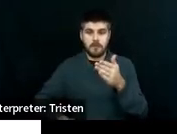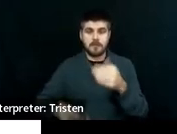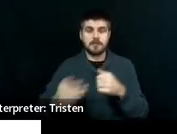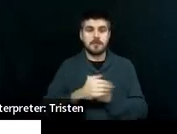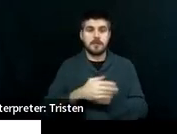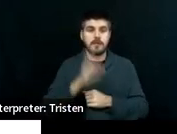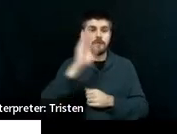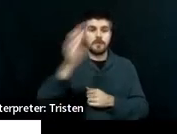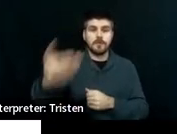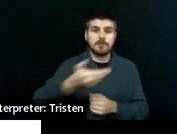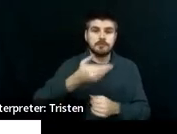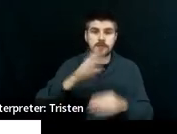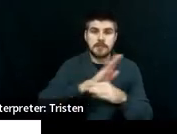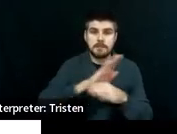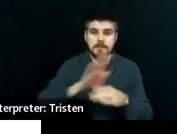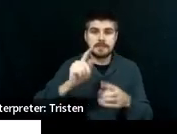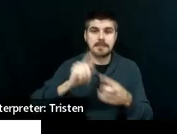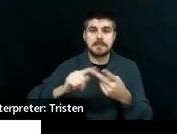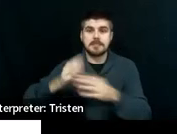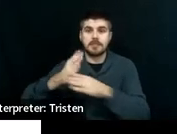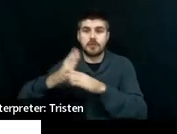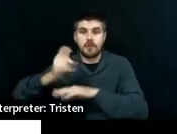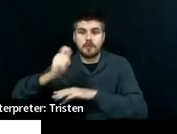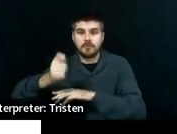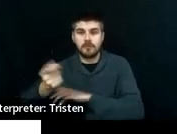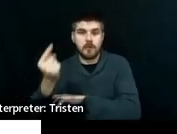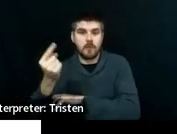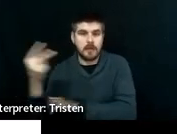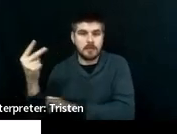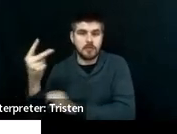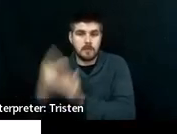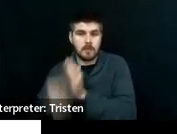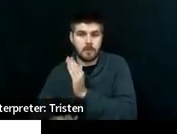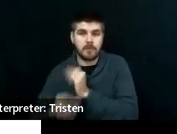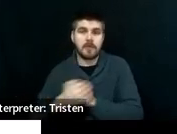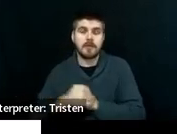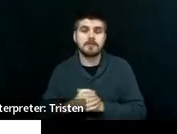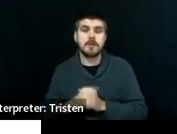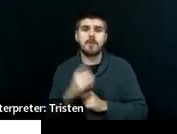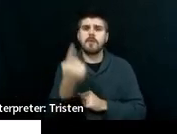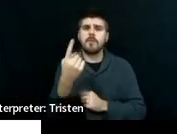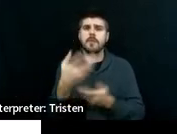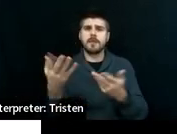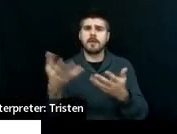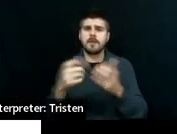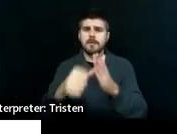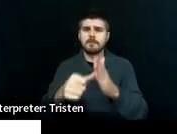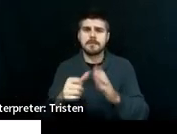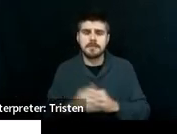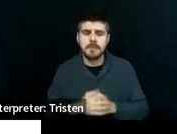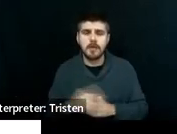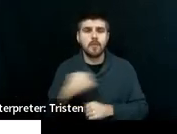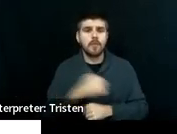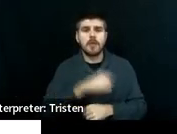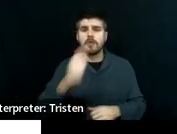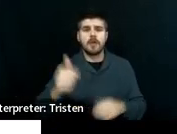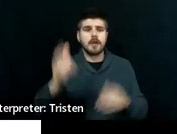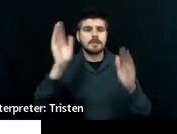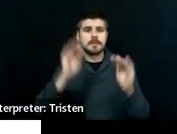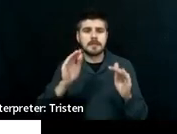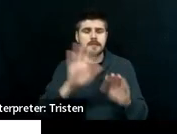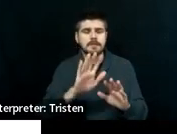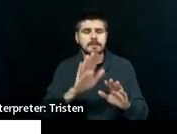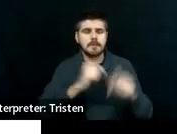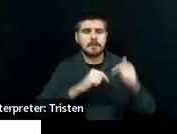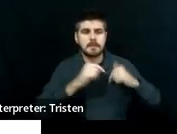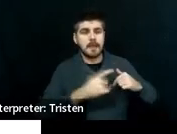carpentry two, etc. And then one point that I want to make, we're not expecting. So if you have